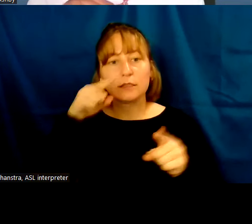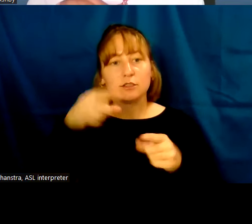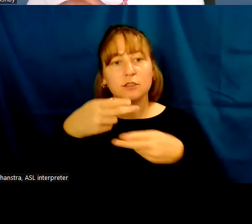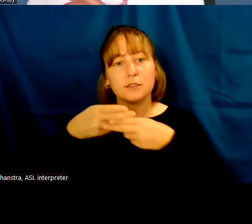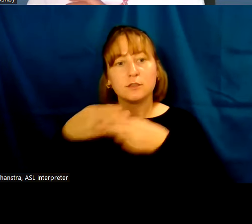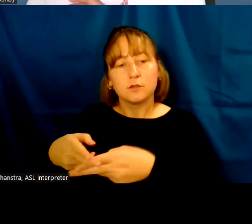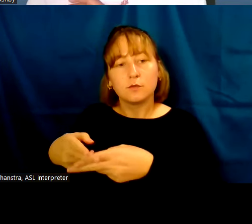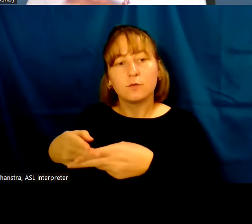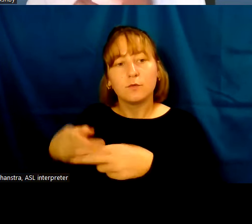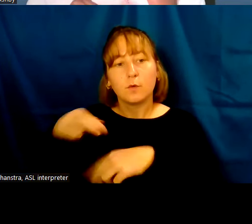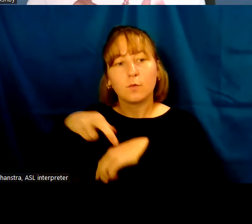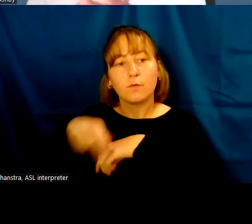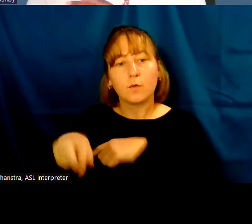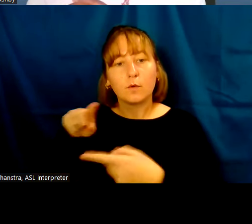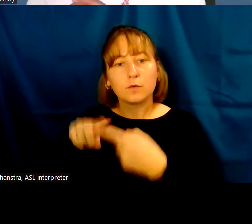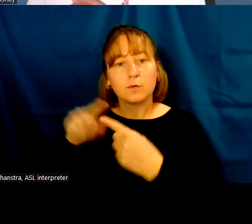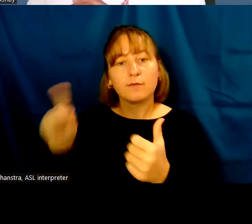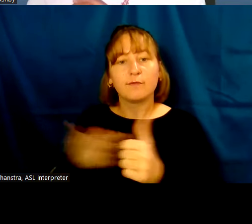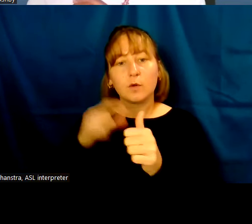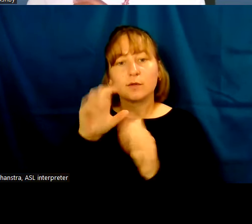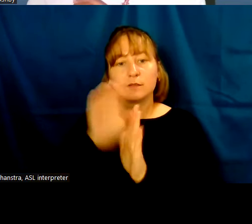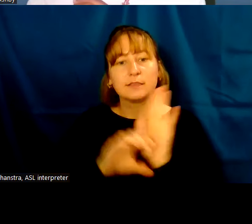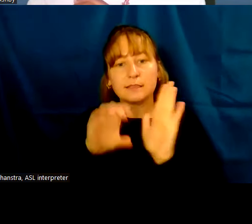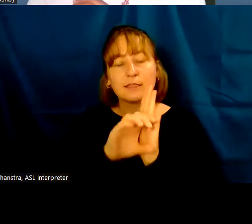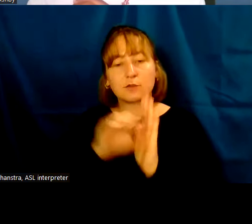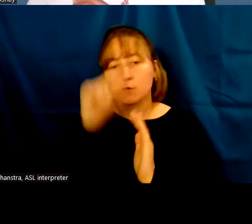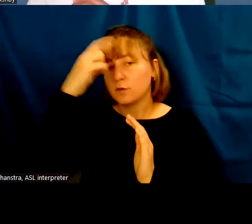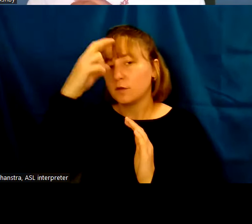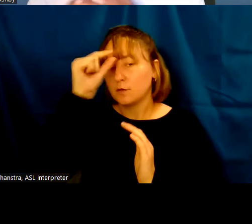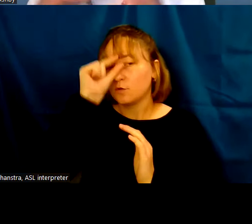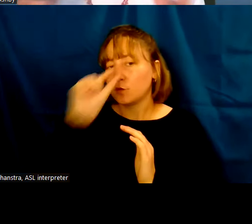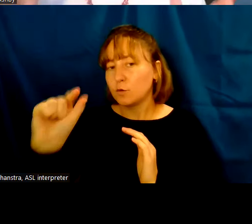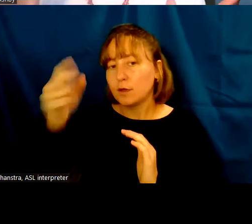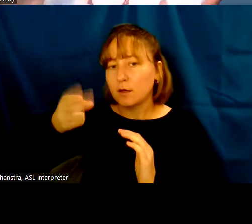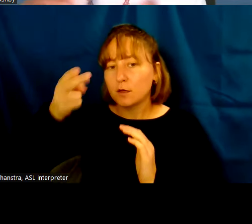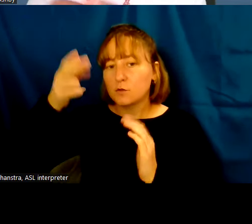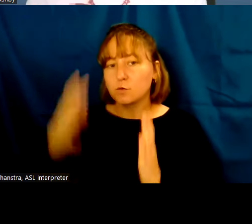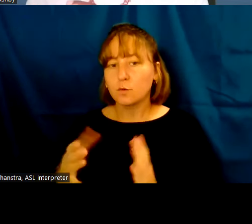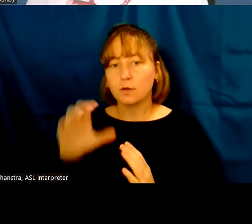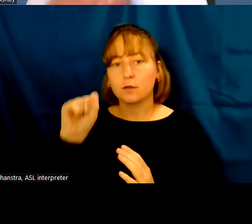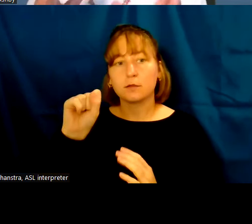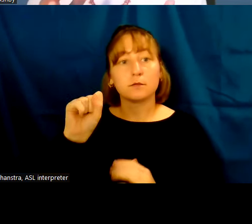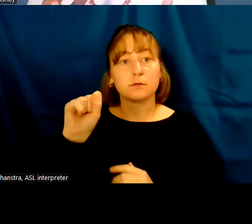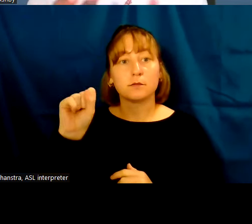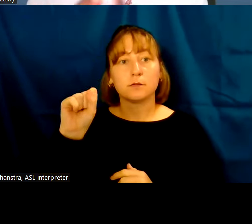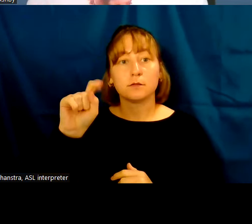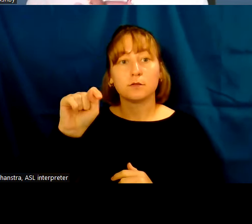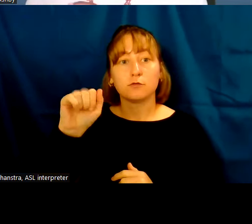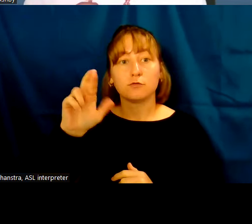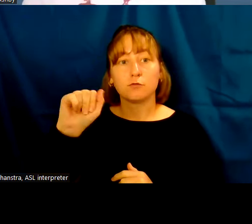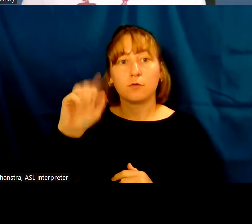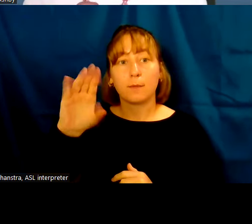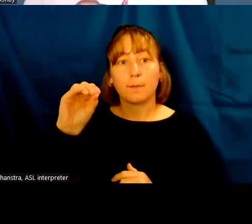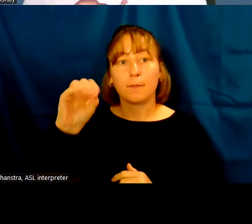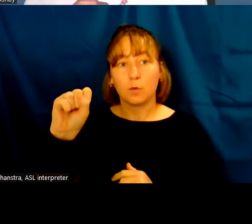century Greek historian Strabo's books, specifically this